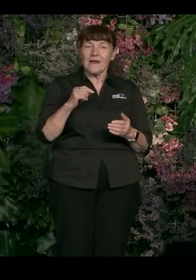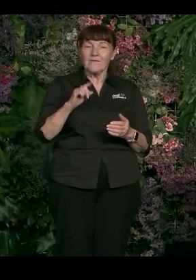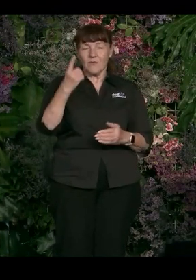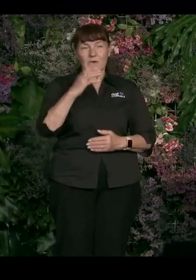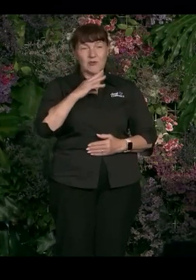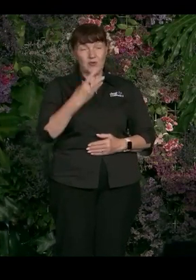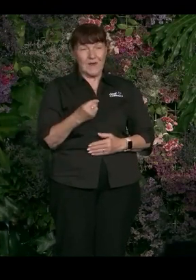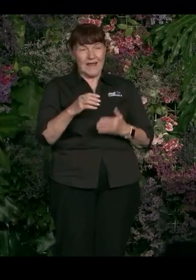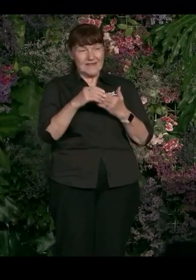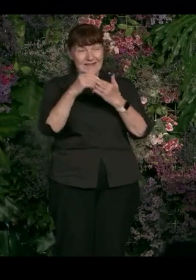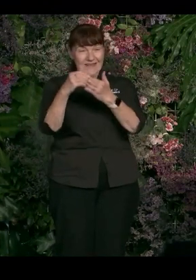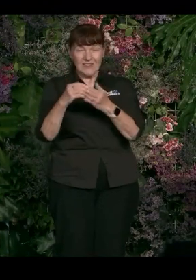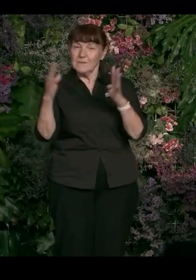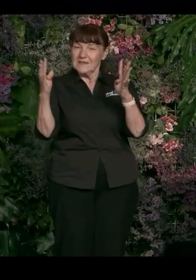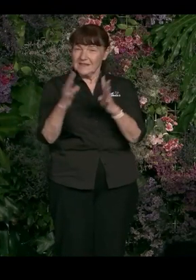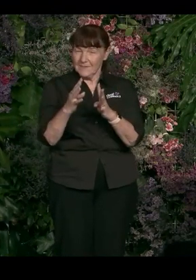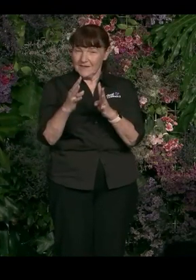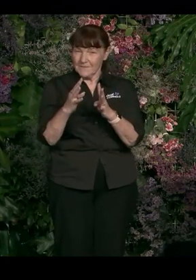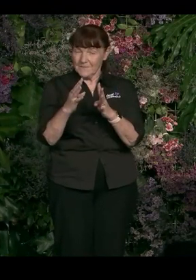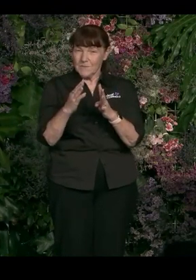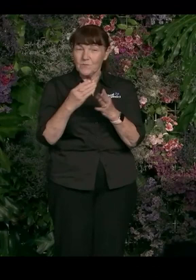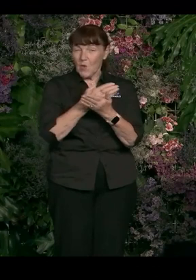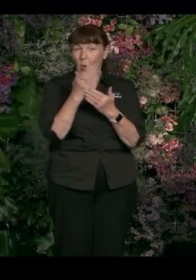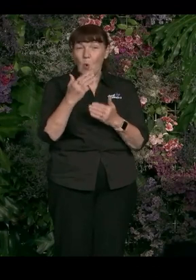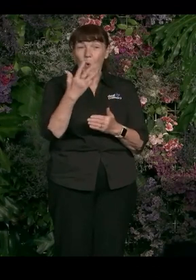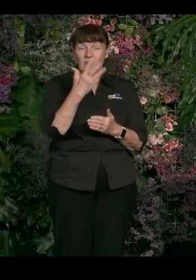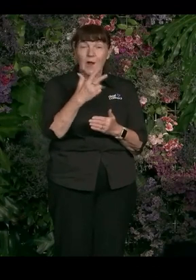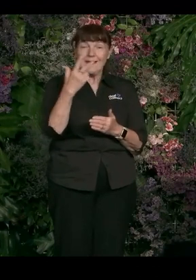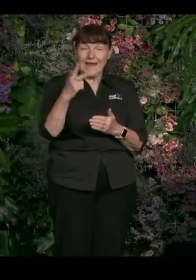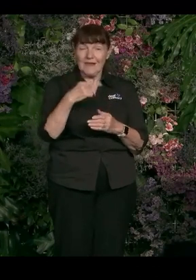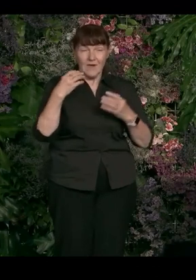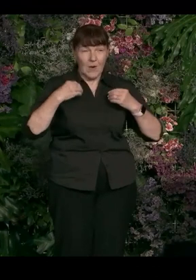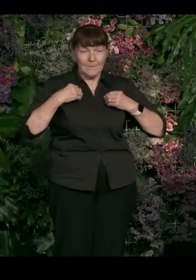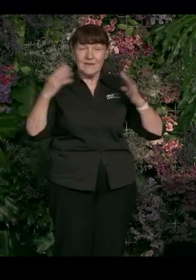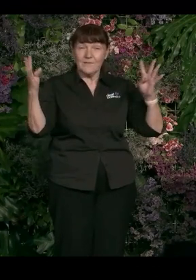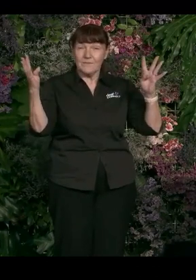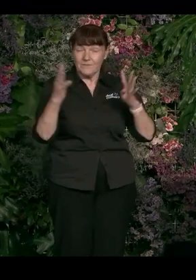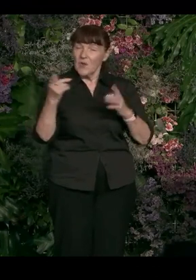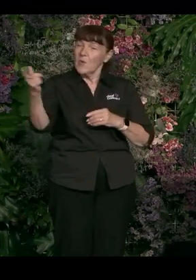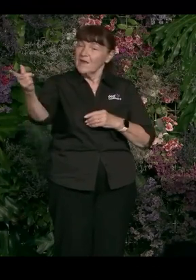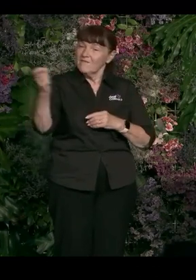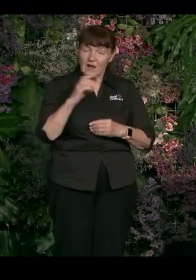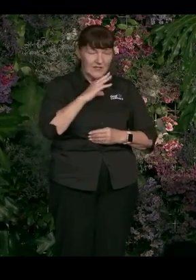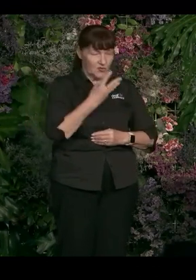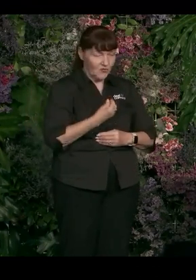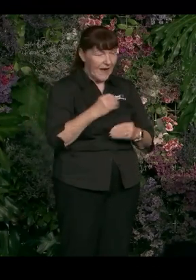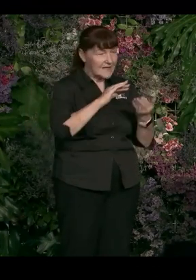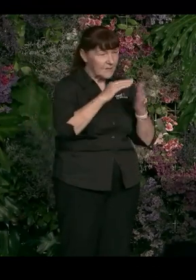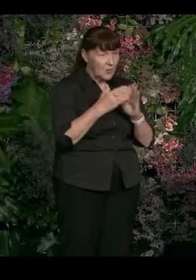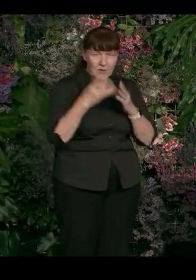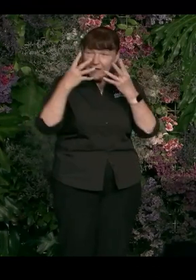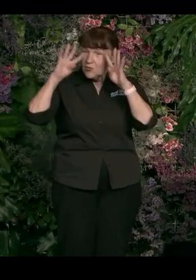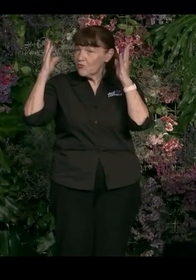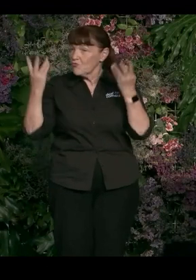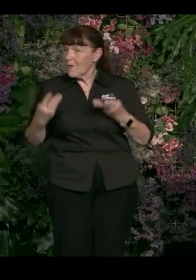part of our US summit. We're going to have trans leaders from across all 98 of our companies coming together. I'm going to invite the drag community, the trans community and all of those leaders to